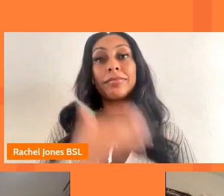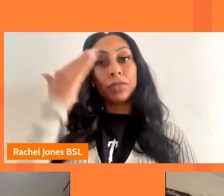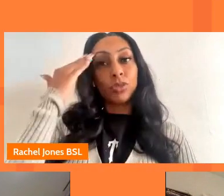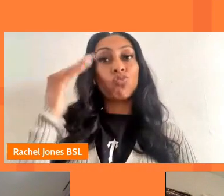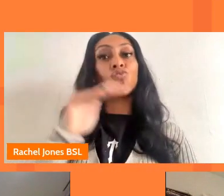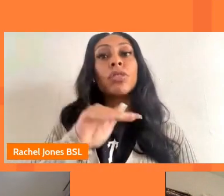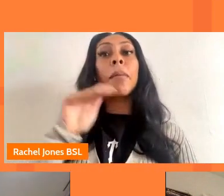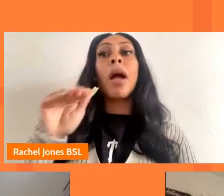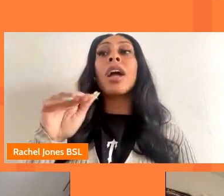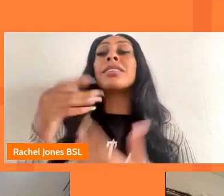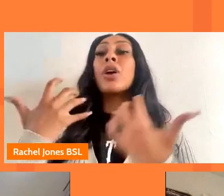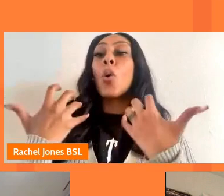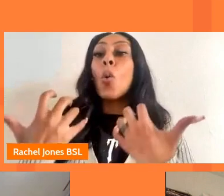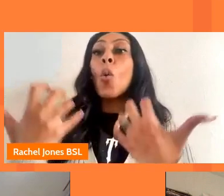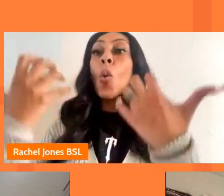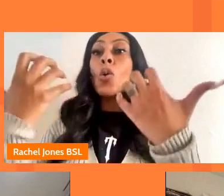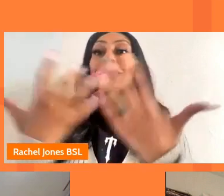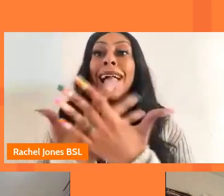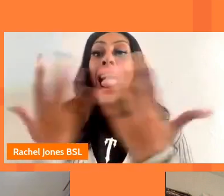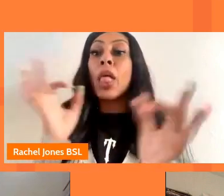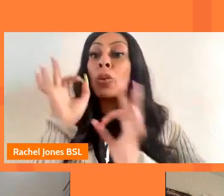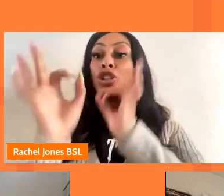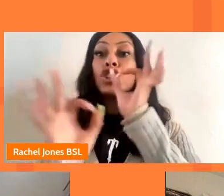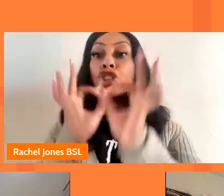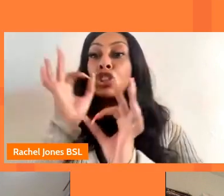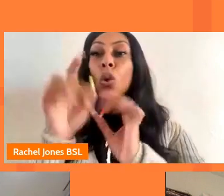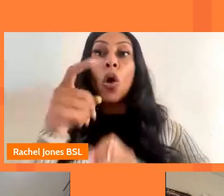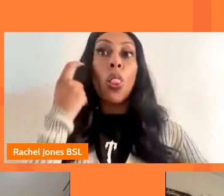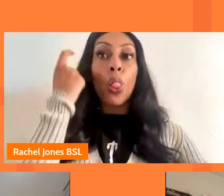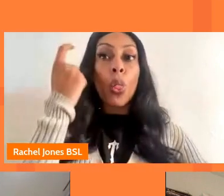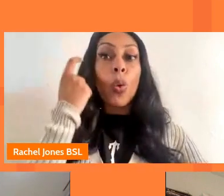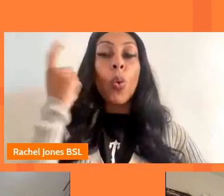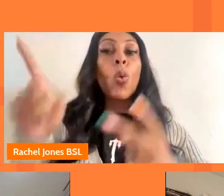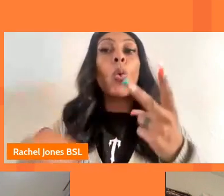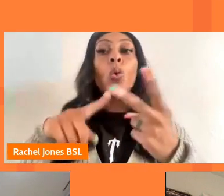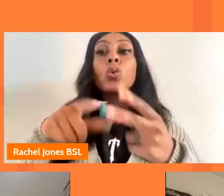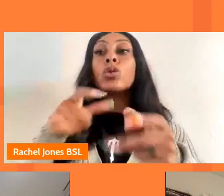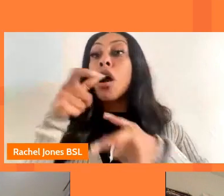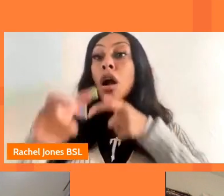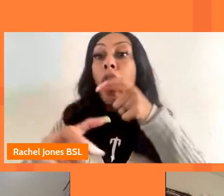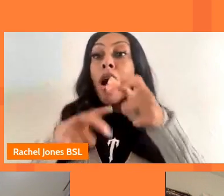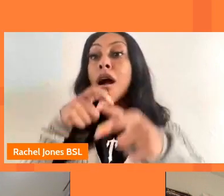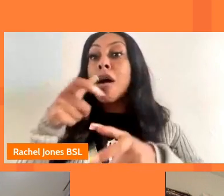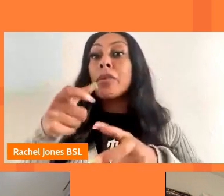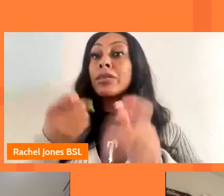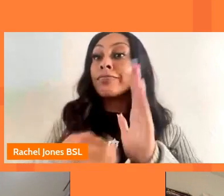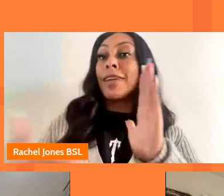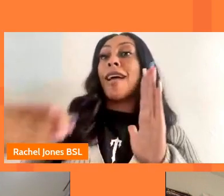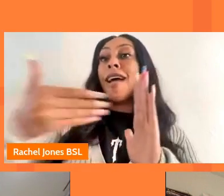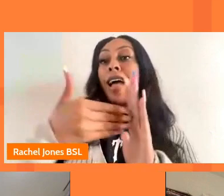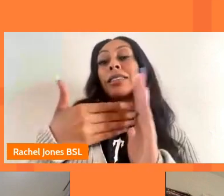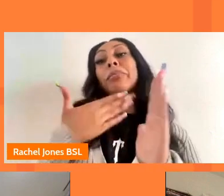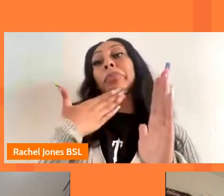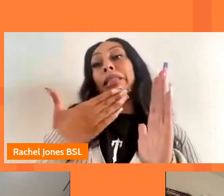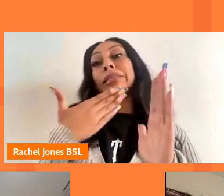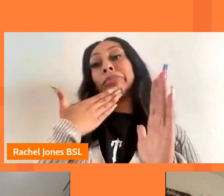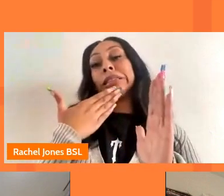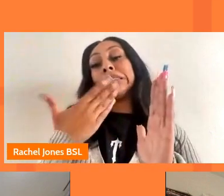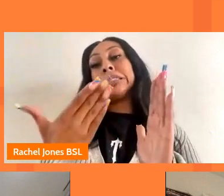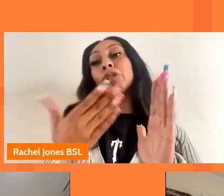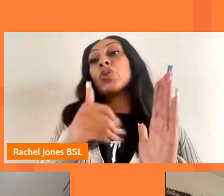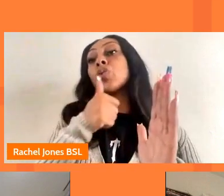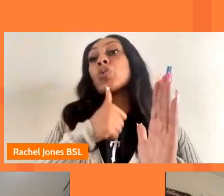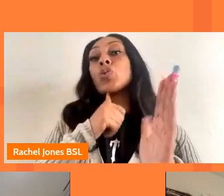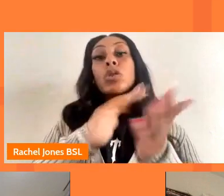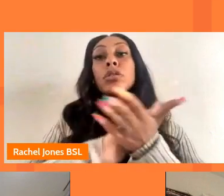audiences if you've got questions that your thoughts and comments you'd like to feed into this conversation please do use the hop